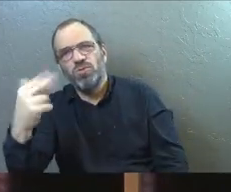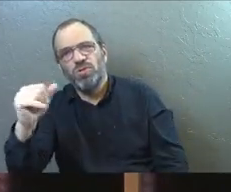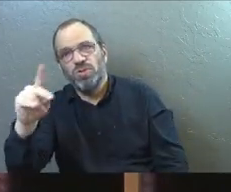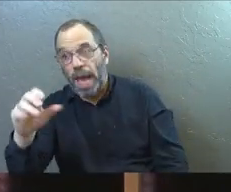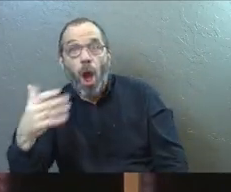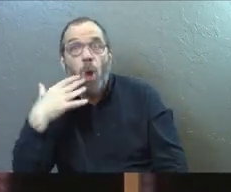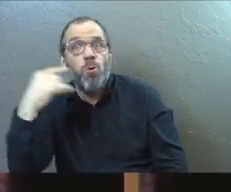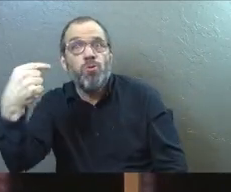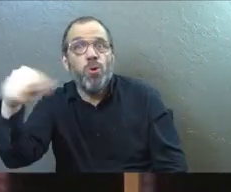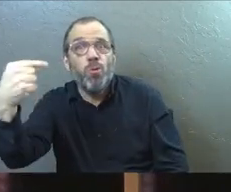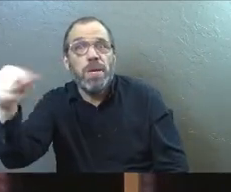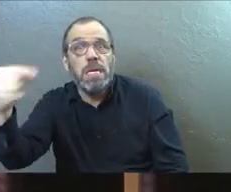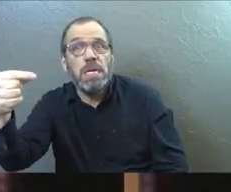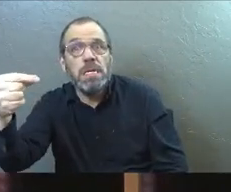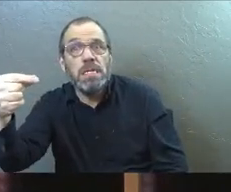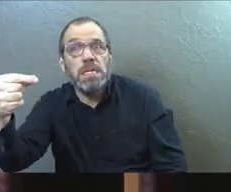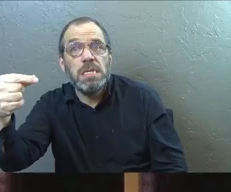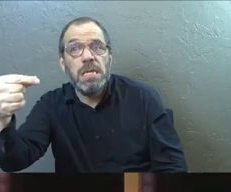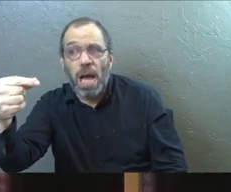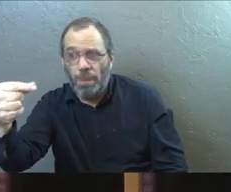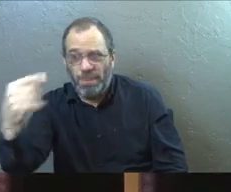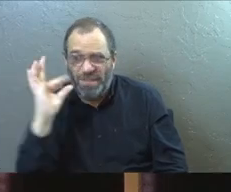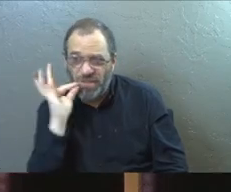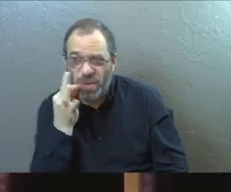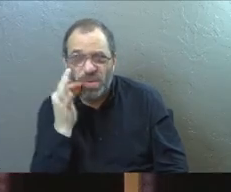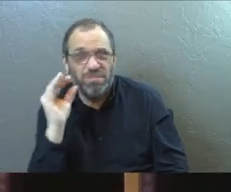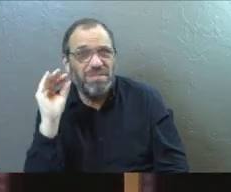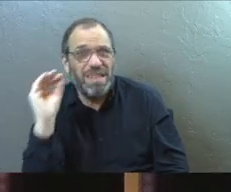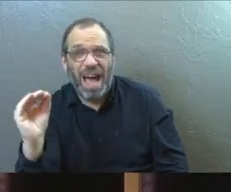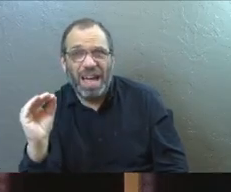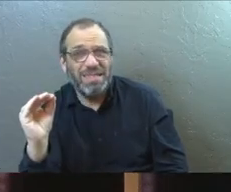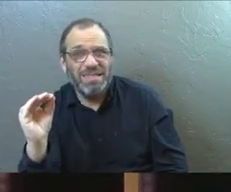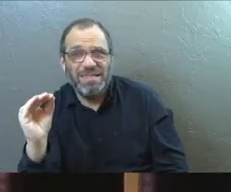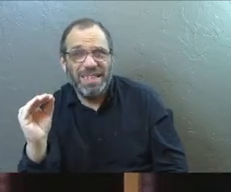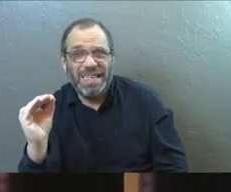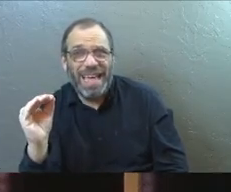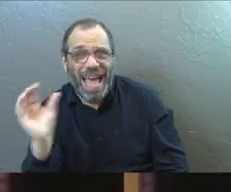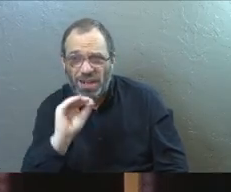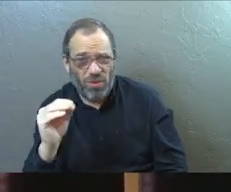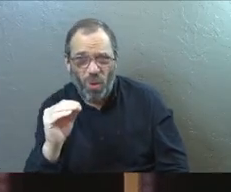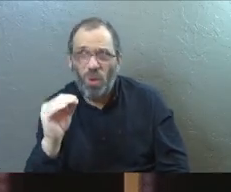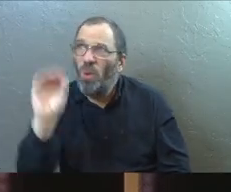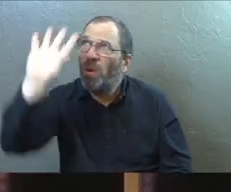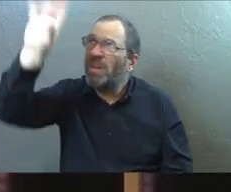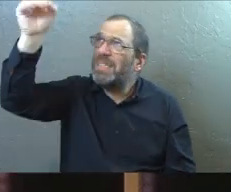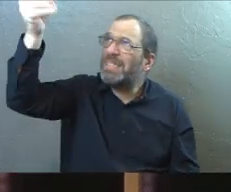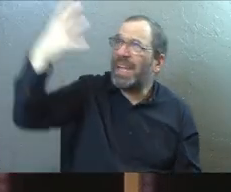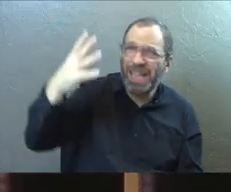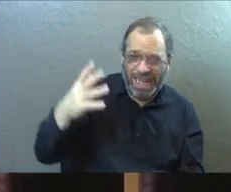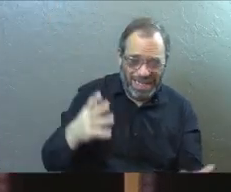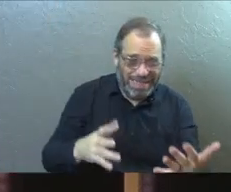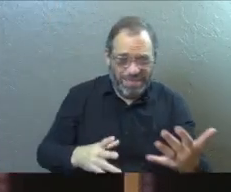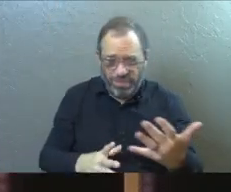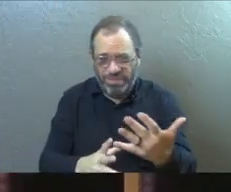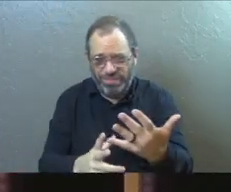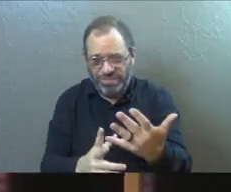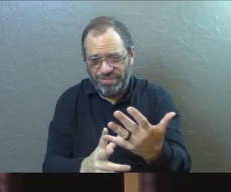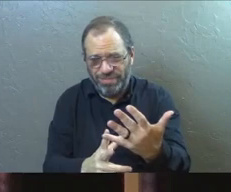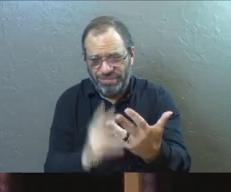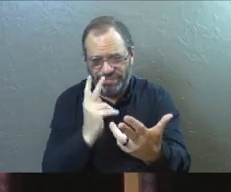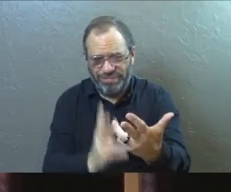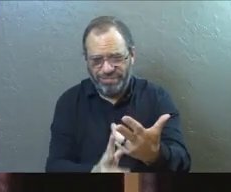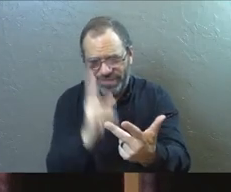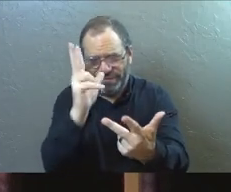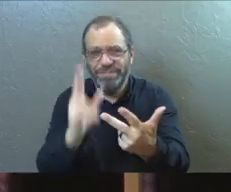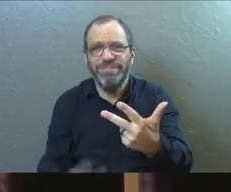And they're still green. But they're never going to have any fruit. And they're not pulling in any sunlight. And so you're going to go and you're going to remove